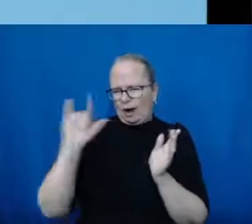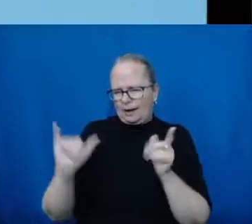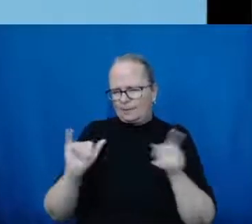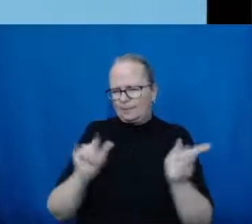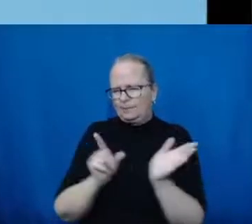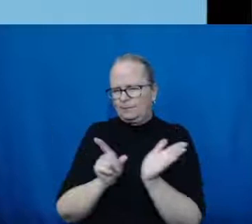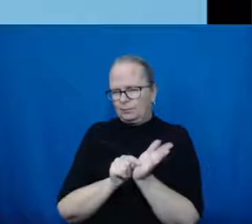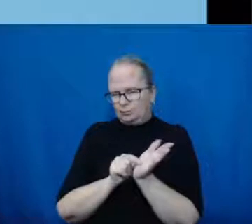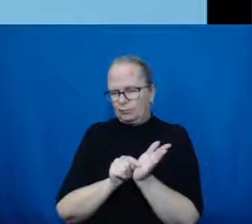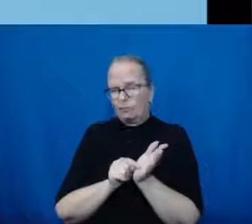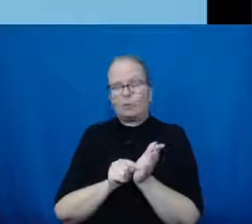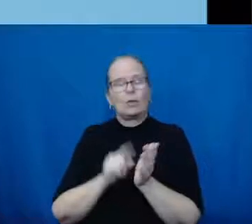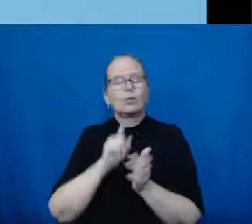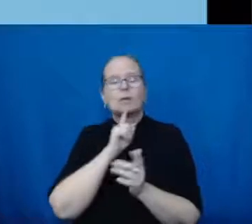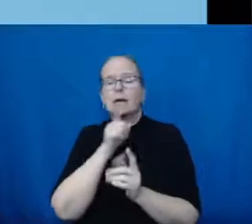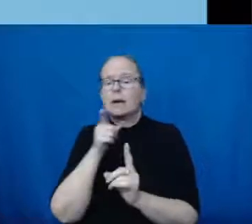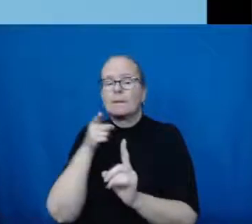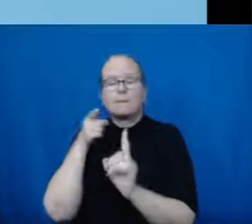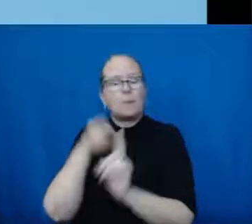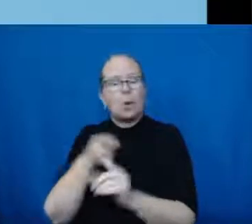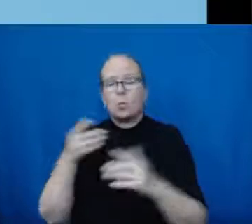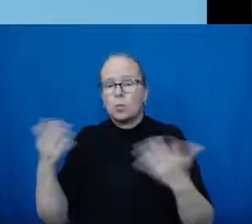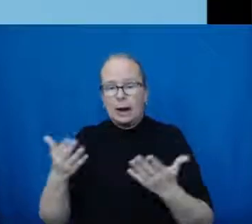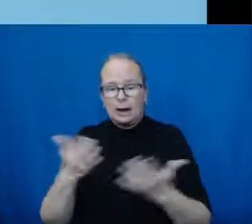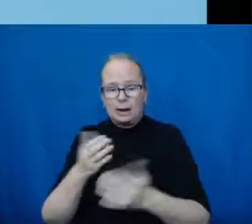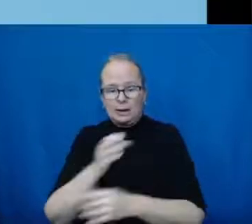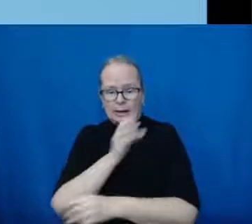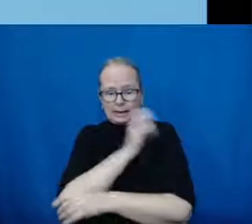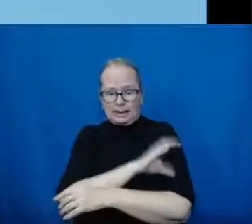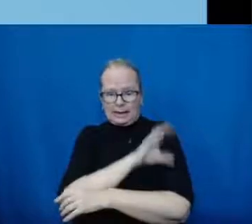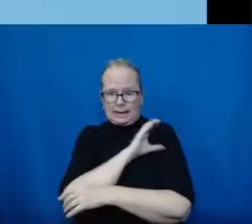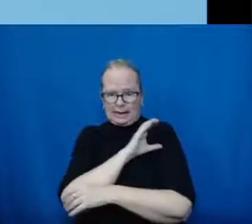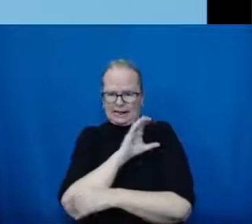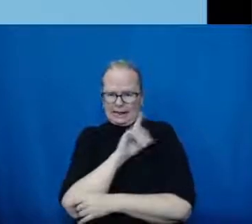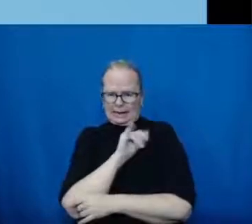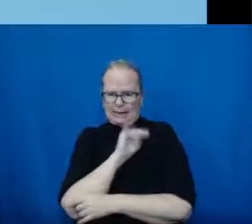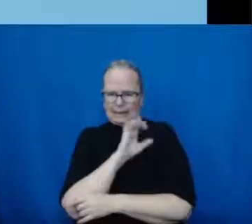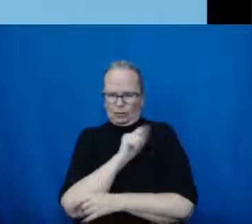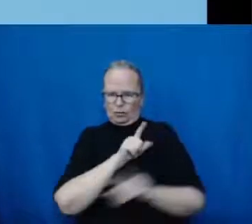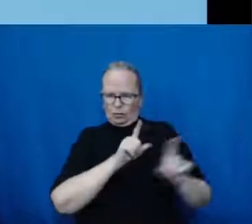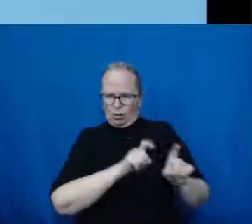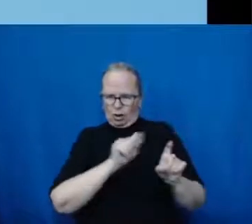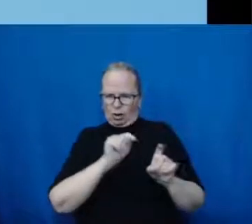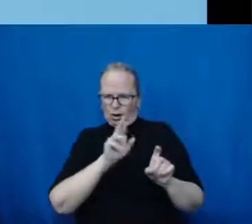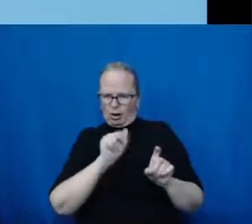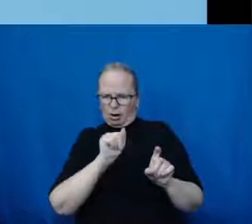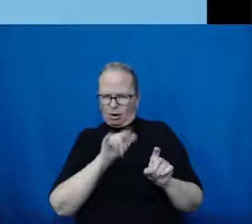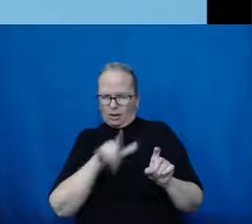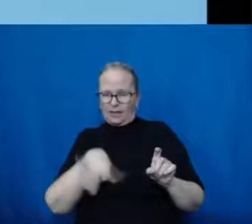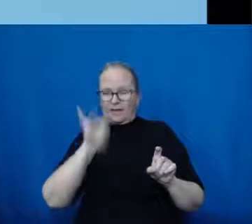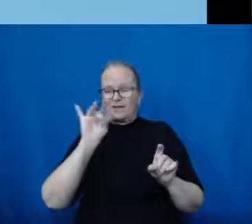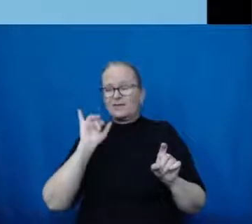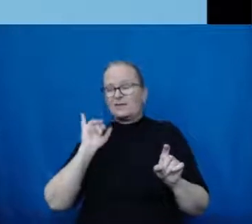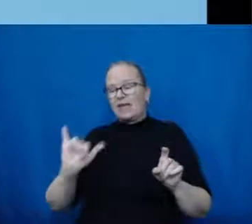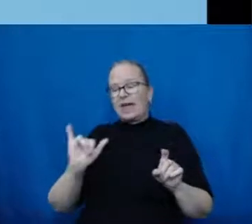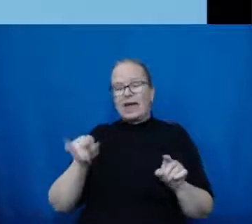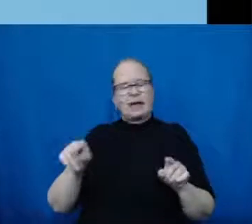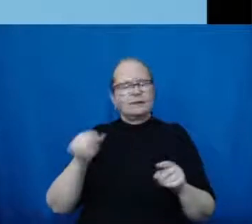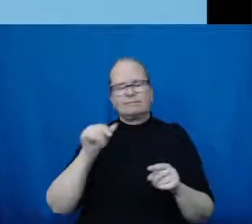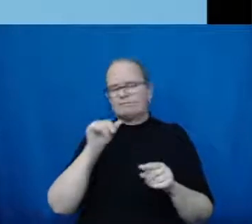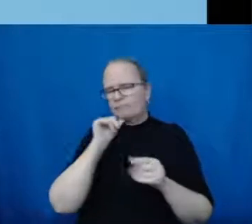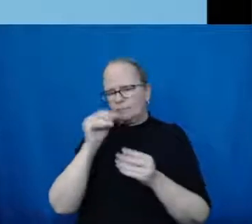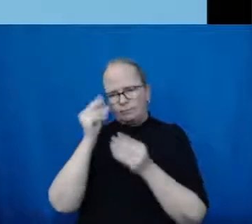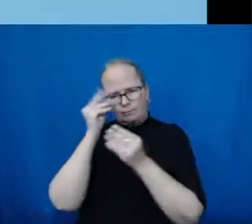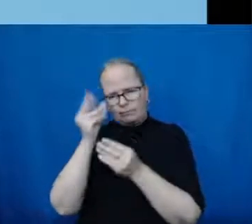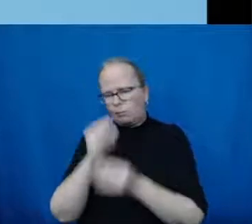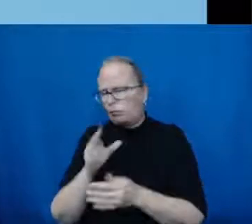is of poor quality and the evidence is equivocal, meaning that we don't have quality evidence so far to say